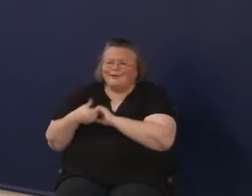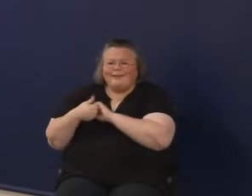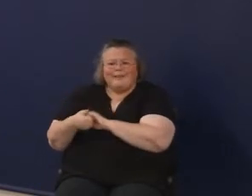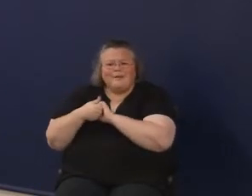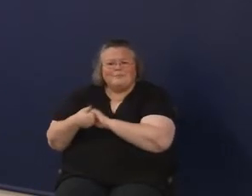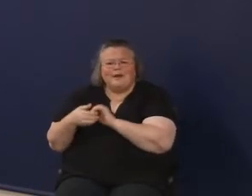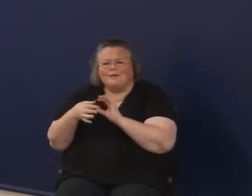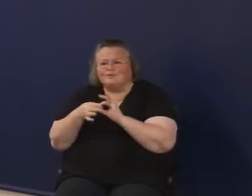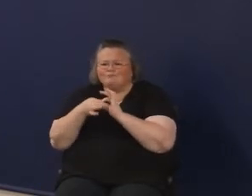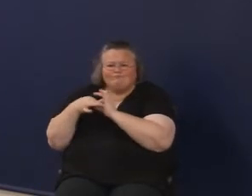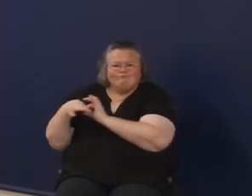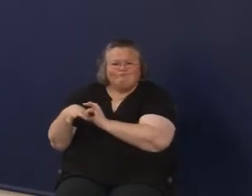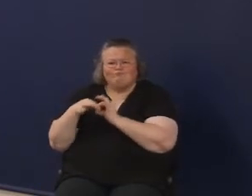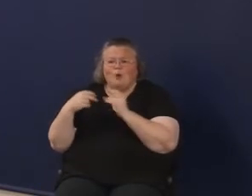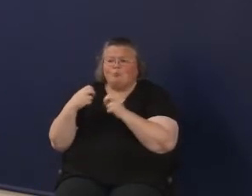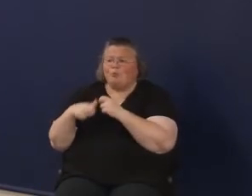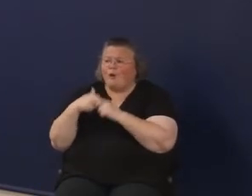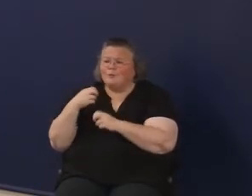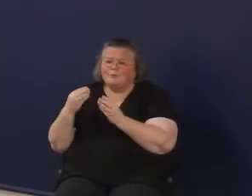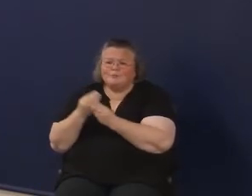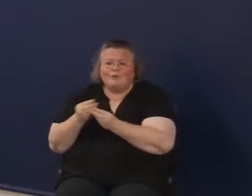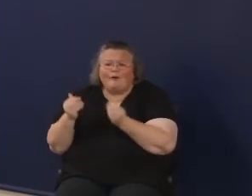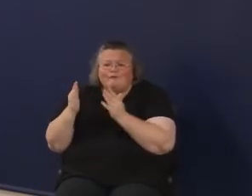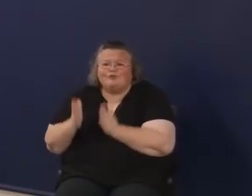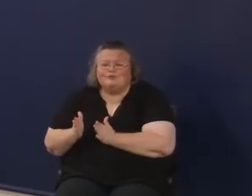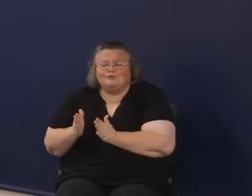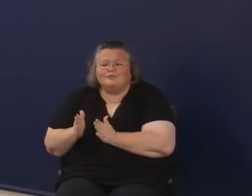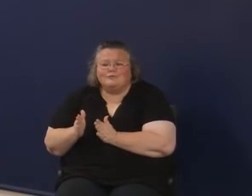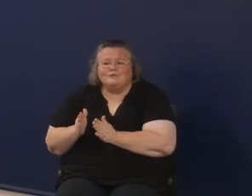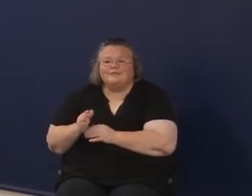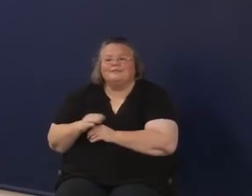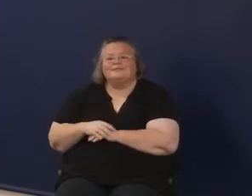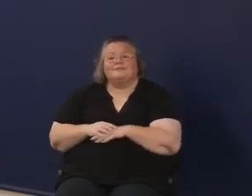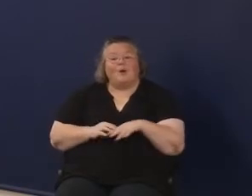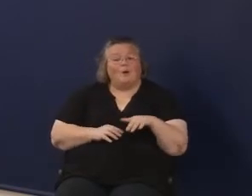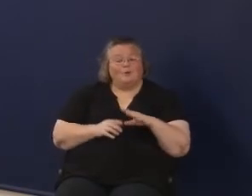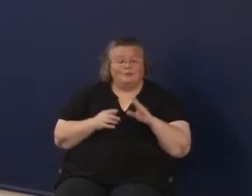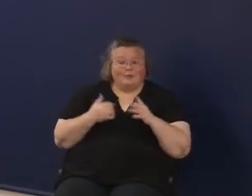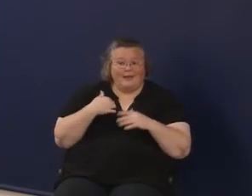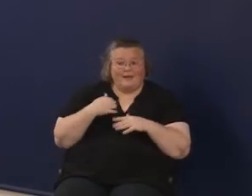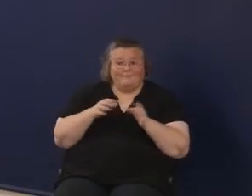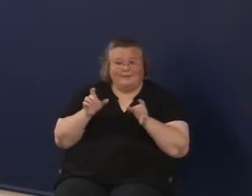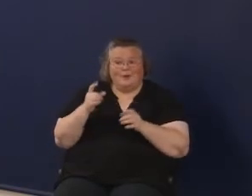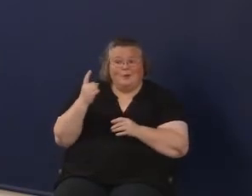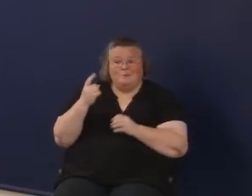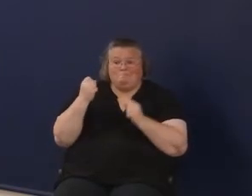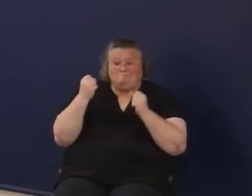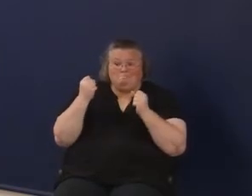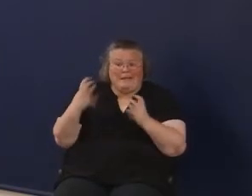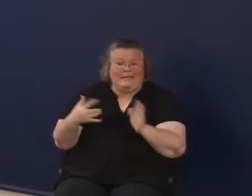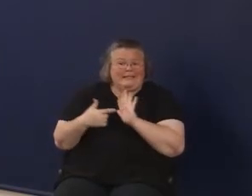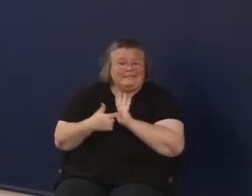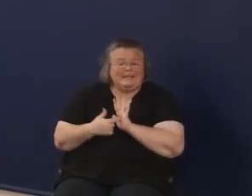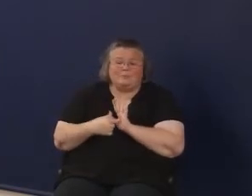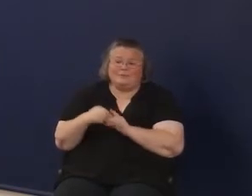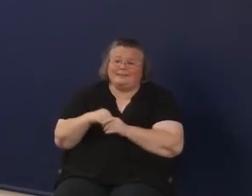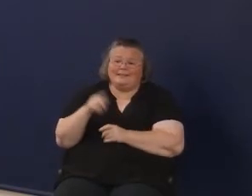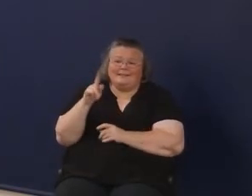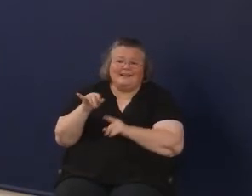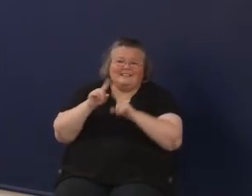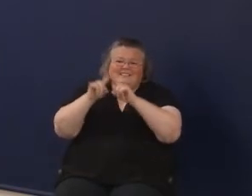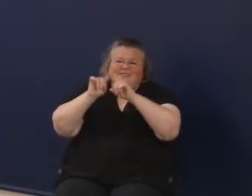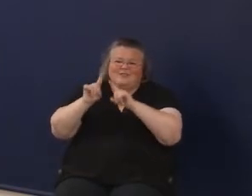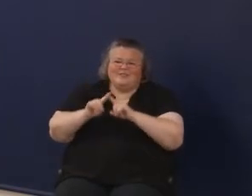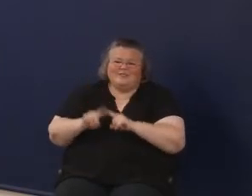creative problem solvers. So over on the right is just one example. Amongst many, many, many, even in Kentucky there are